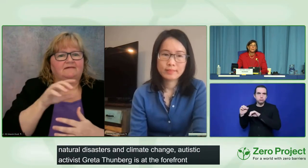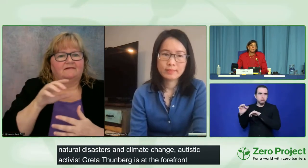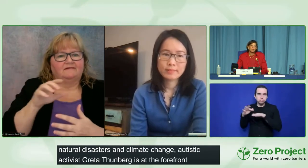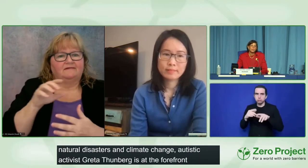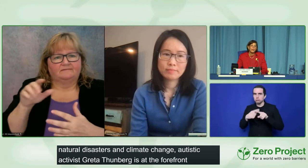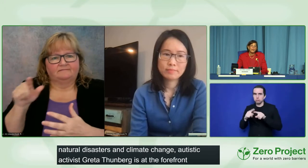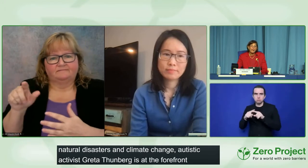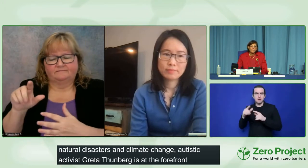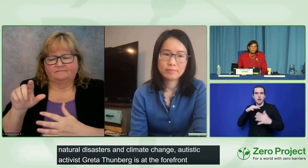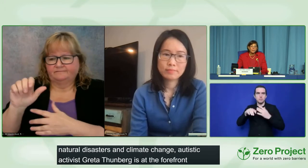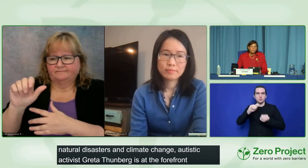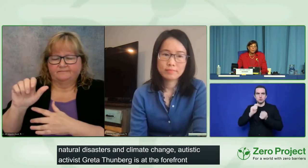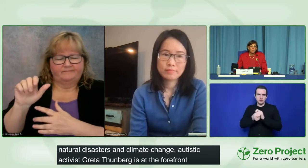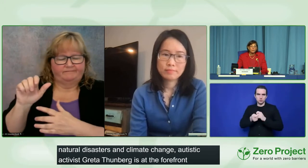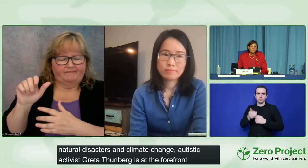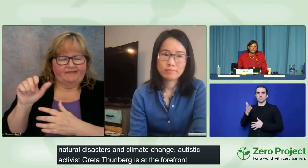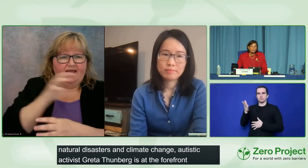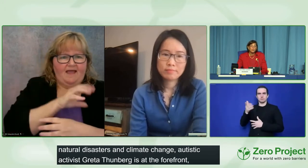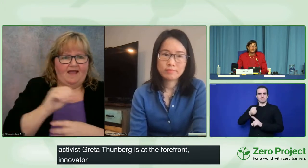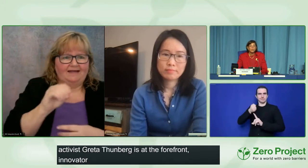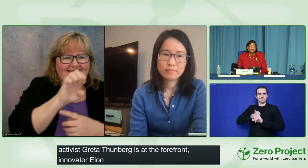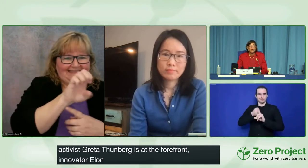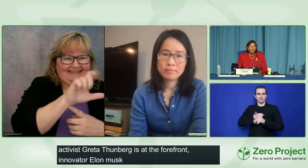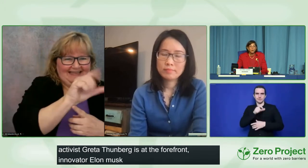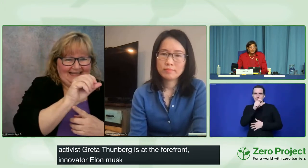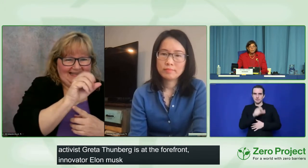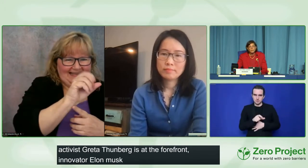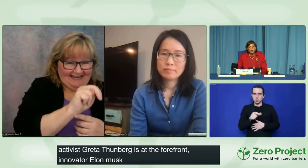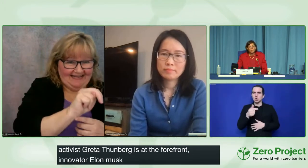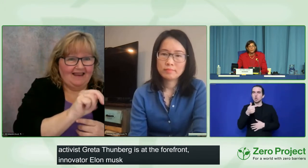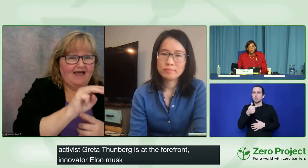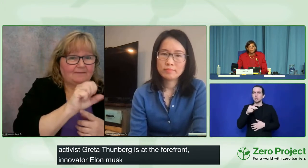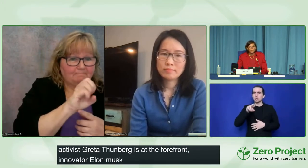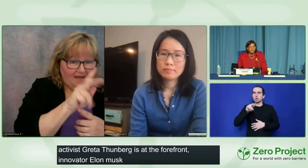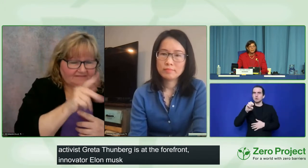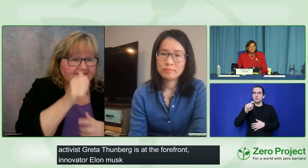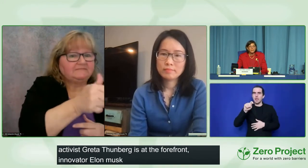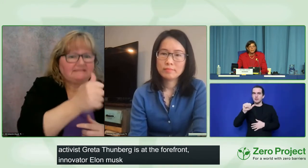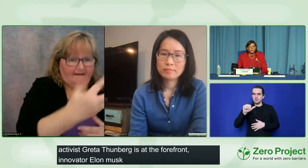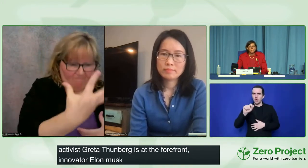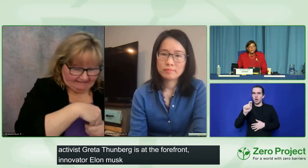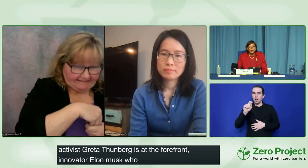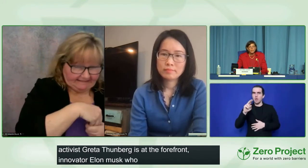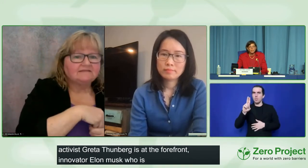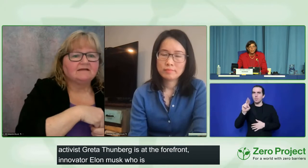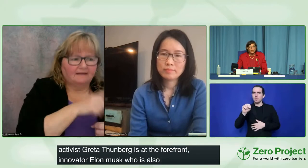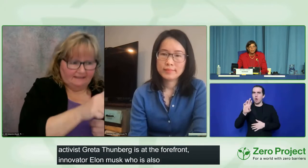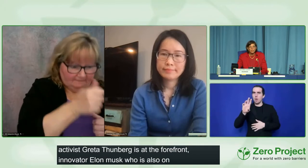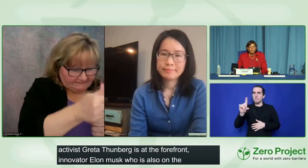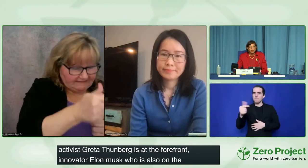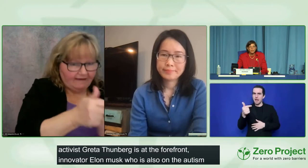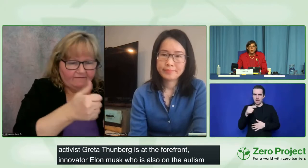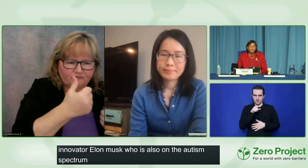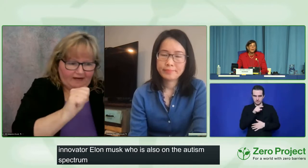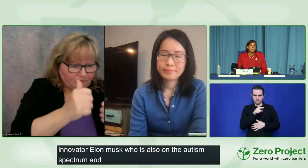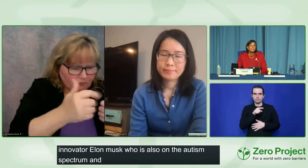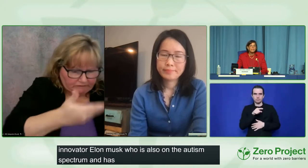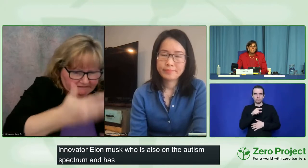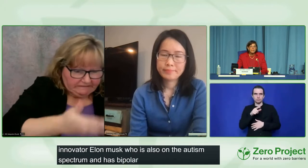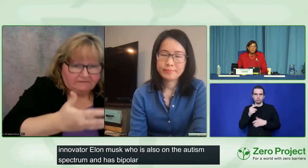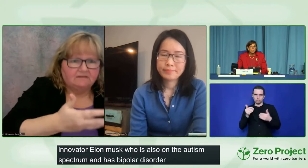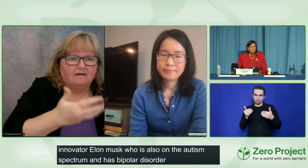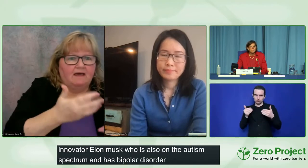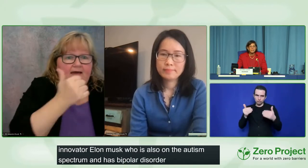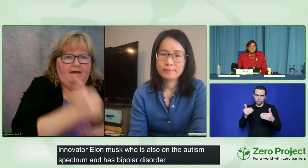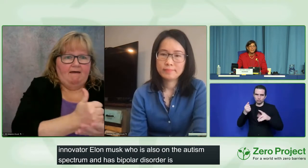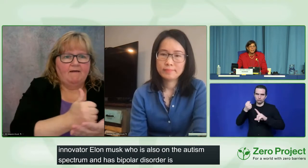autism spectrum and has bipolar disorder, also is on the forefront of dealing with climate change. There are